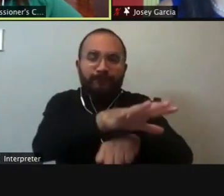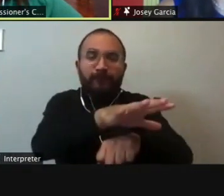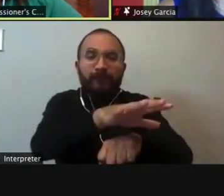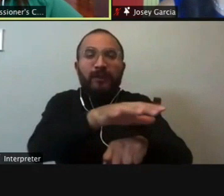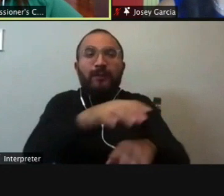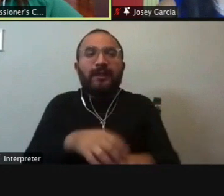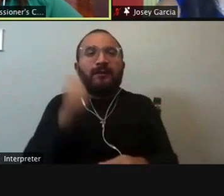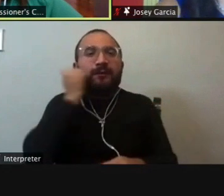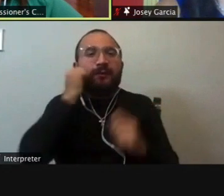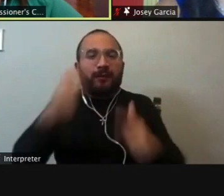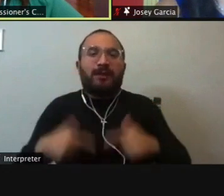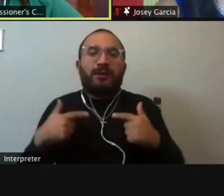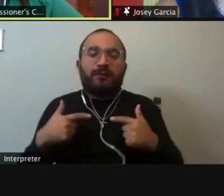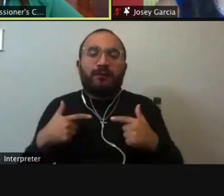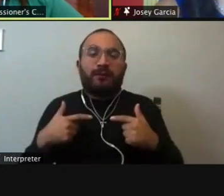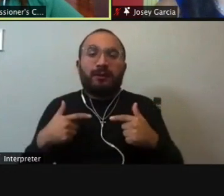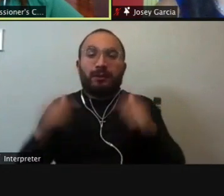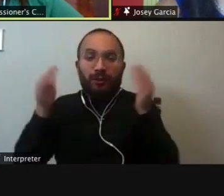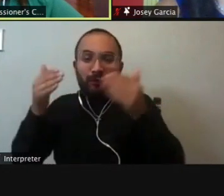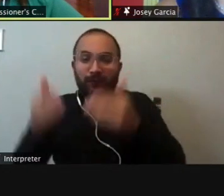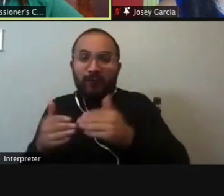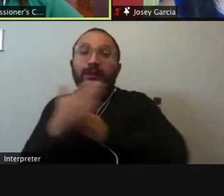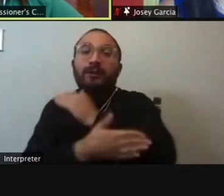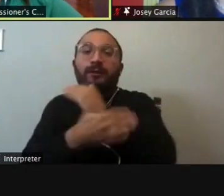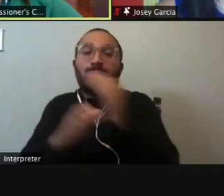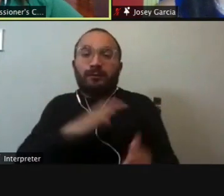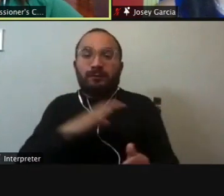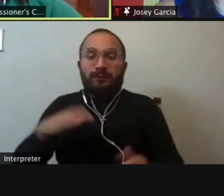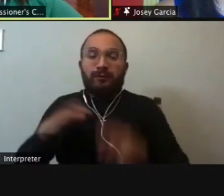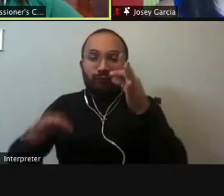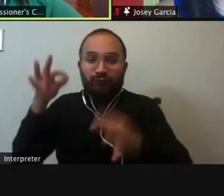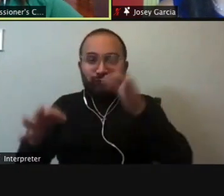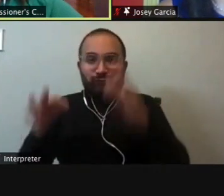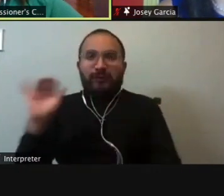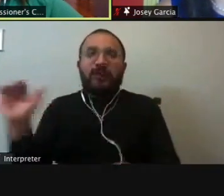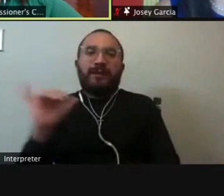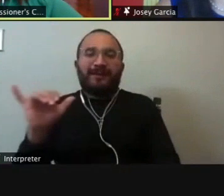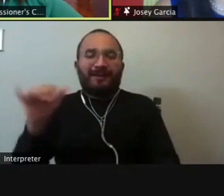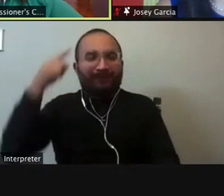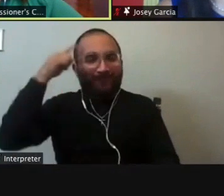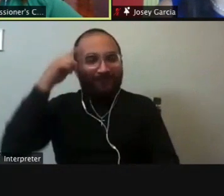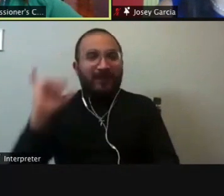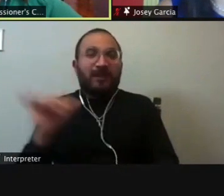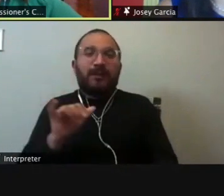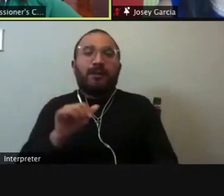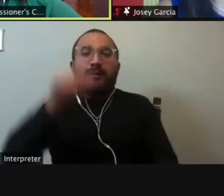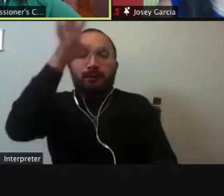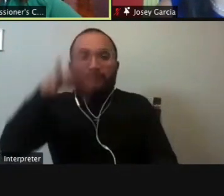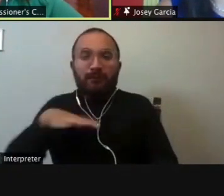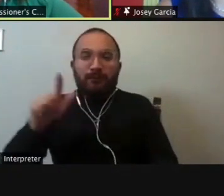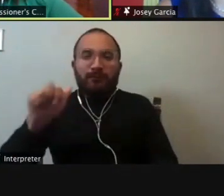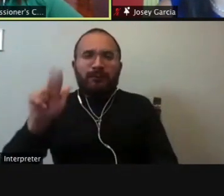Uh, when it comes to commissioner's court, um, I, I kind of in that same boat with Mr. Lara, I always get asked, what, what do